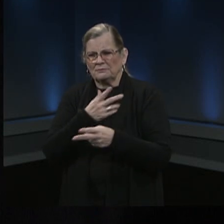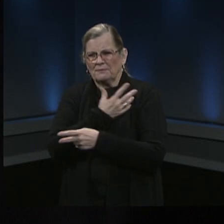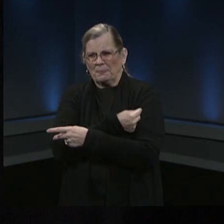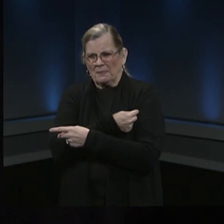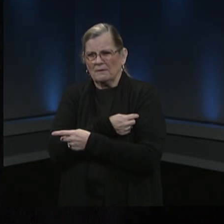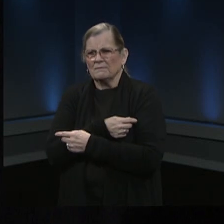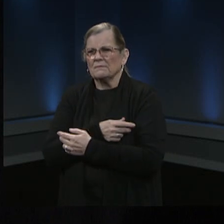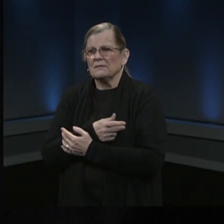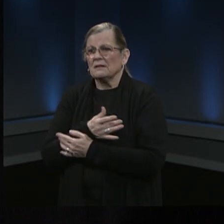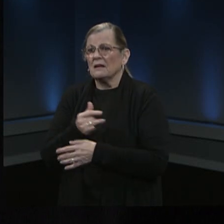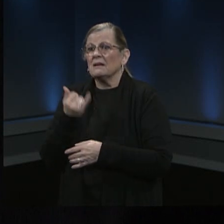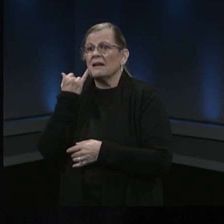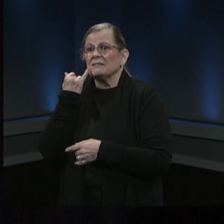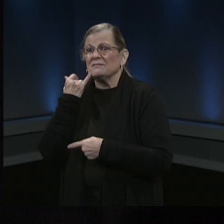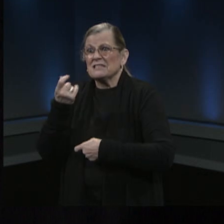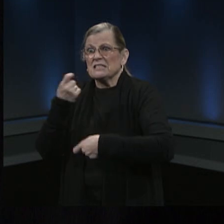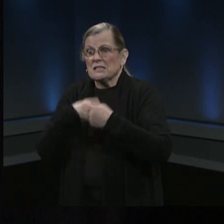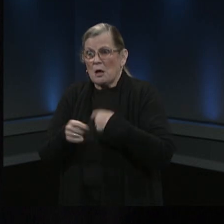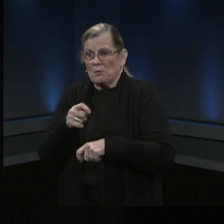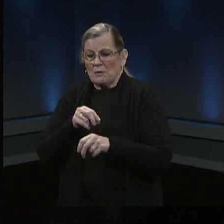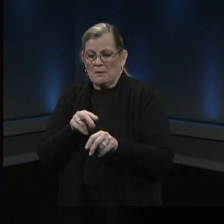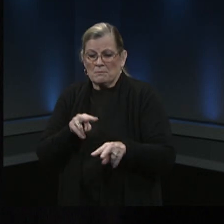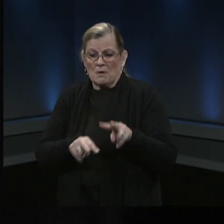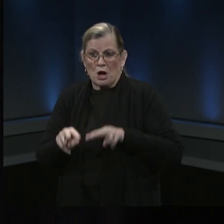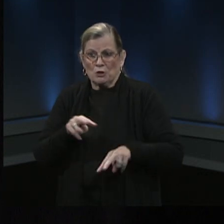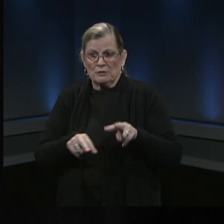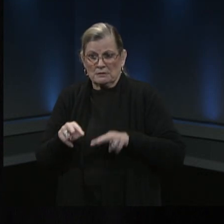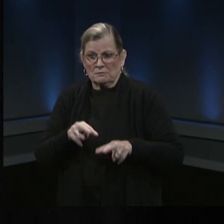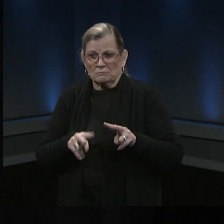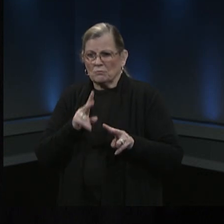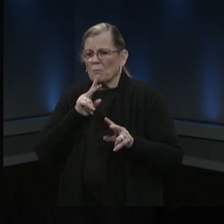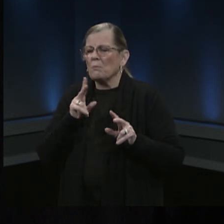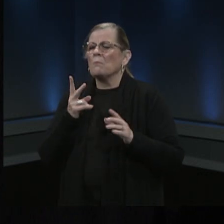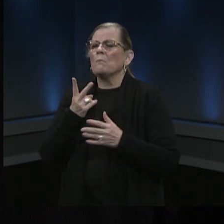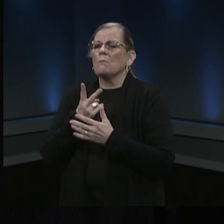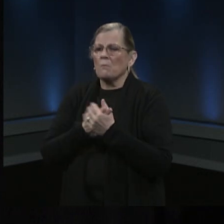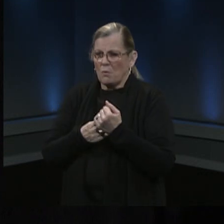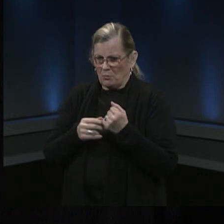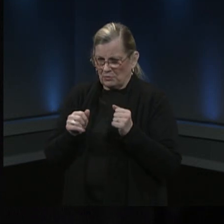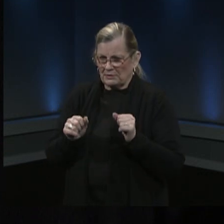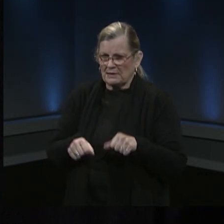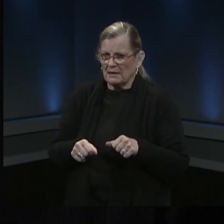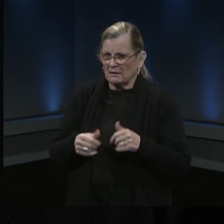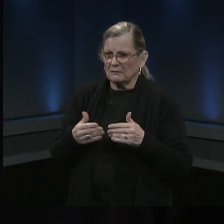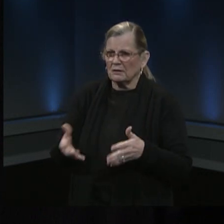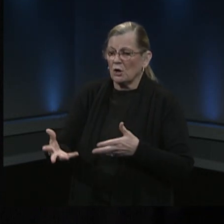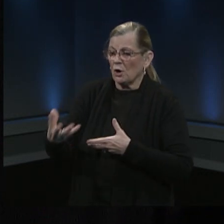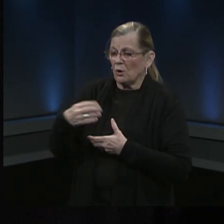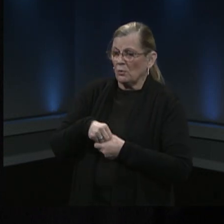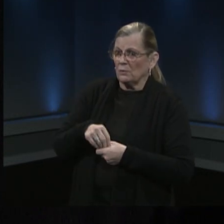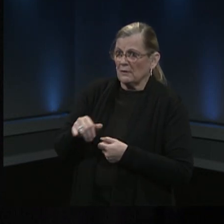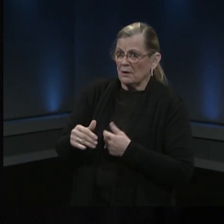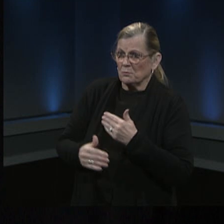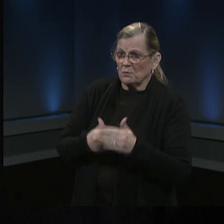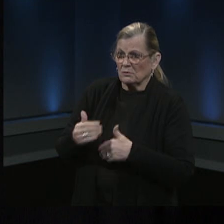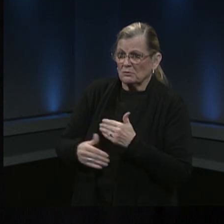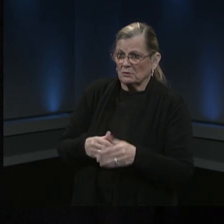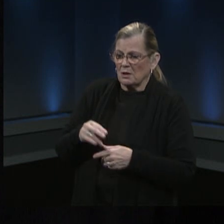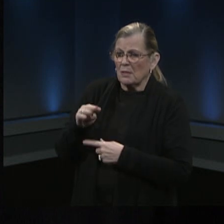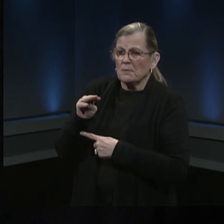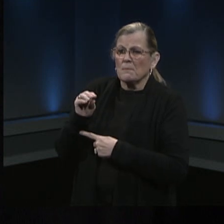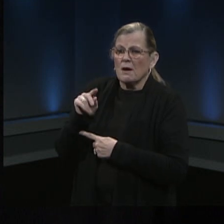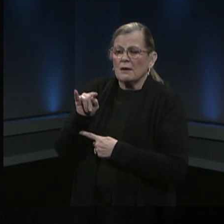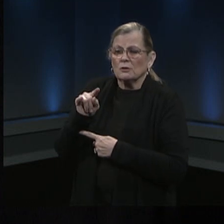may partake in this this process to be vaccinated our monitors should align themselves with the